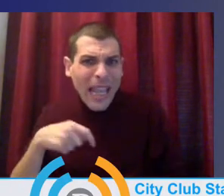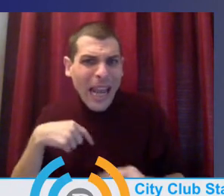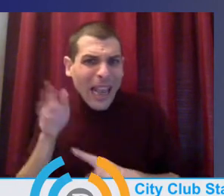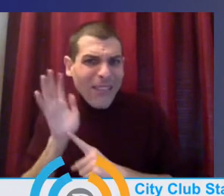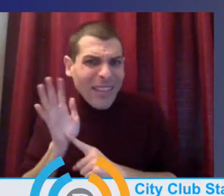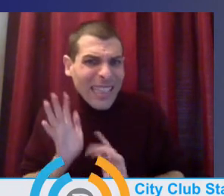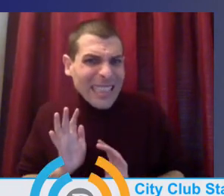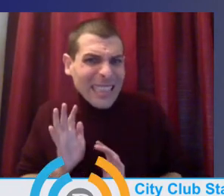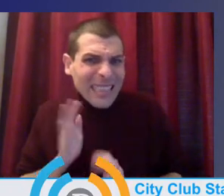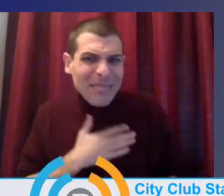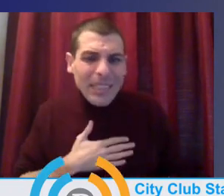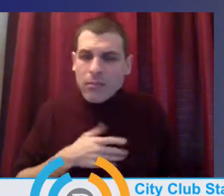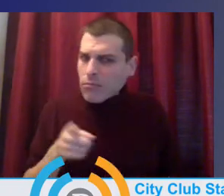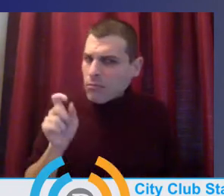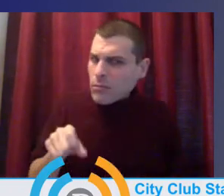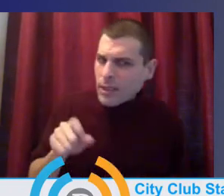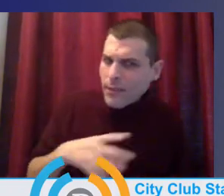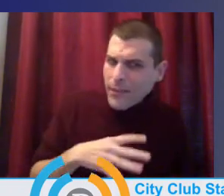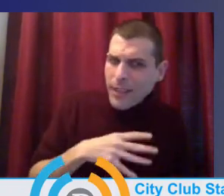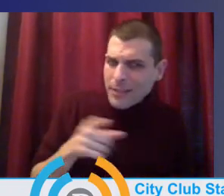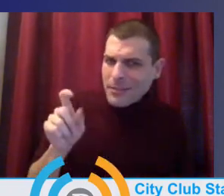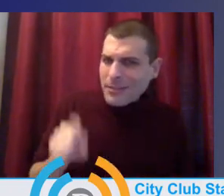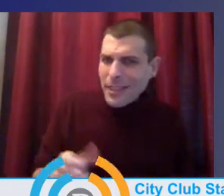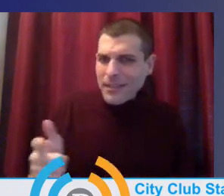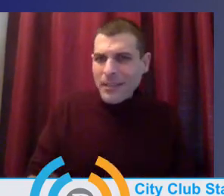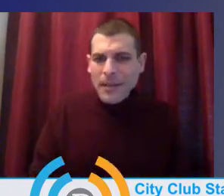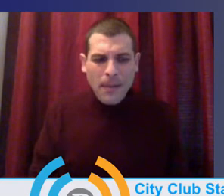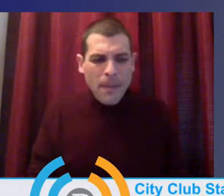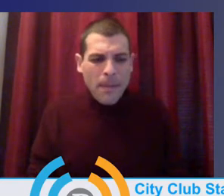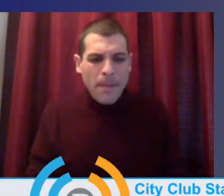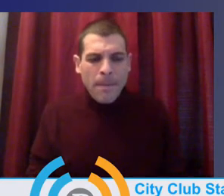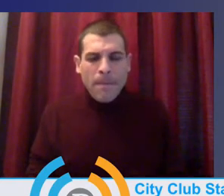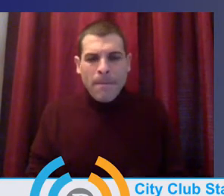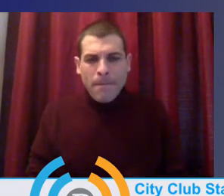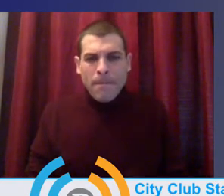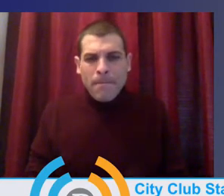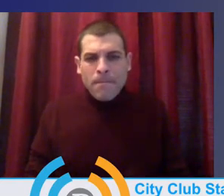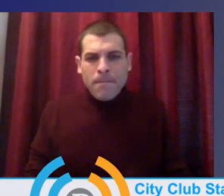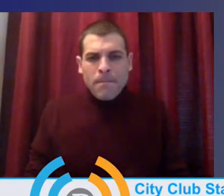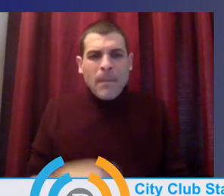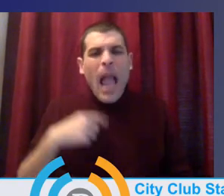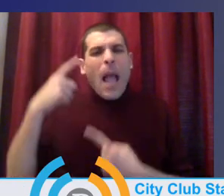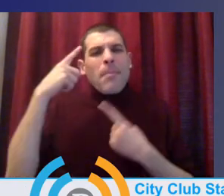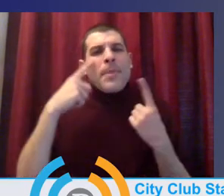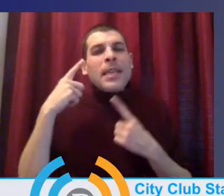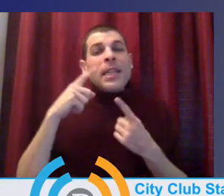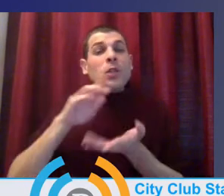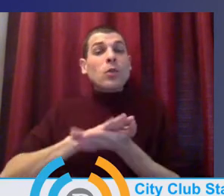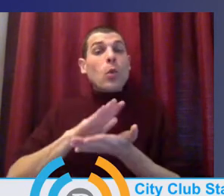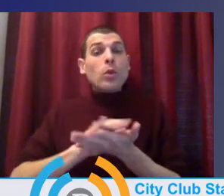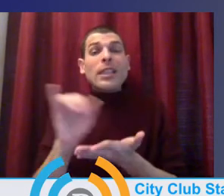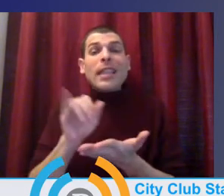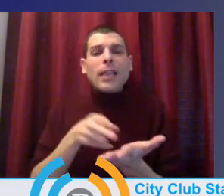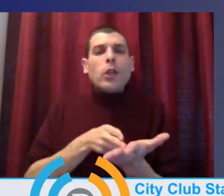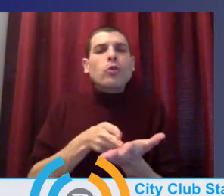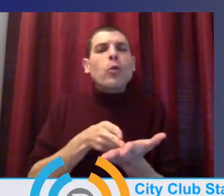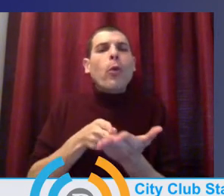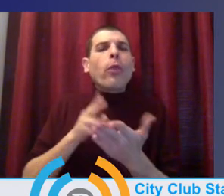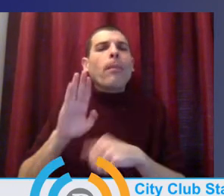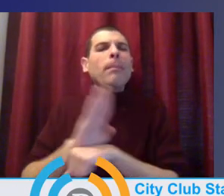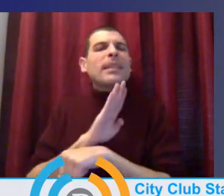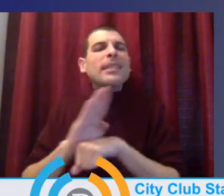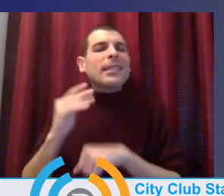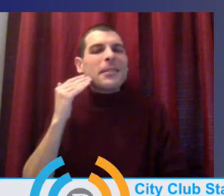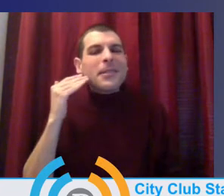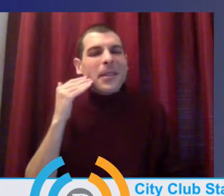I think, I think of schools as being in the truth business. We're about the truth, right? And what